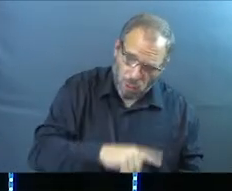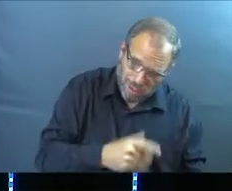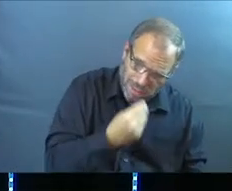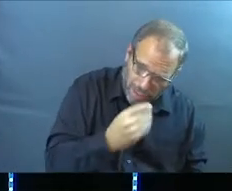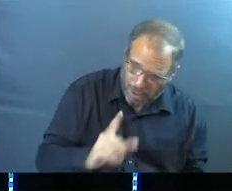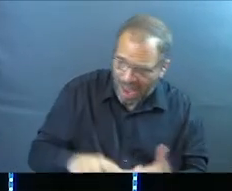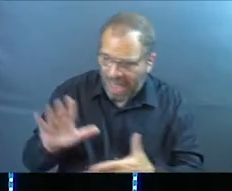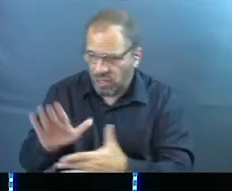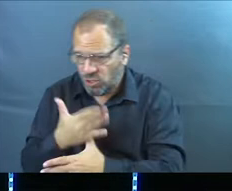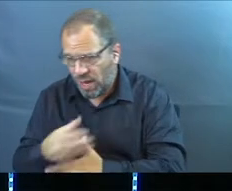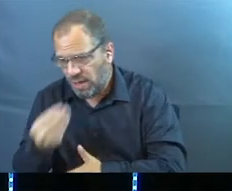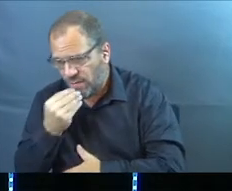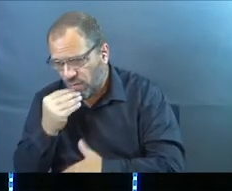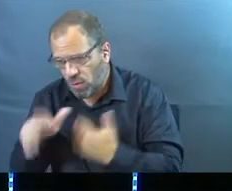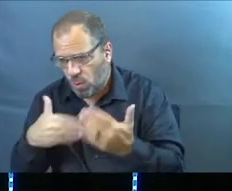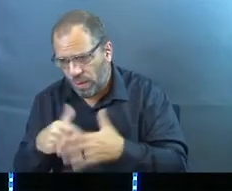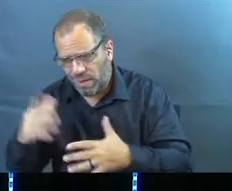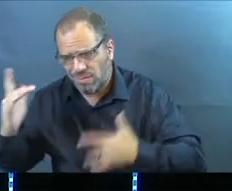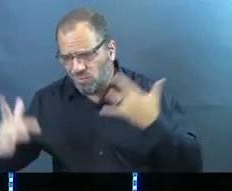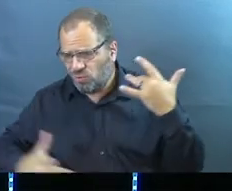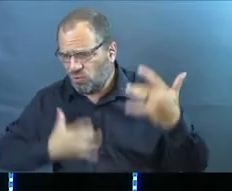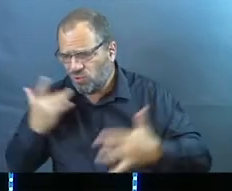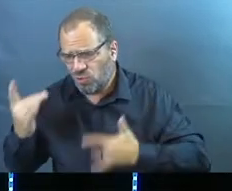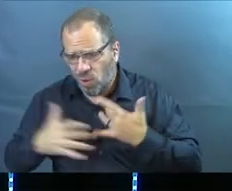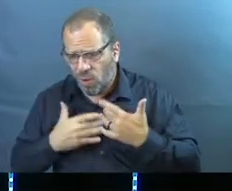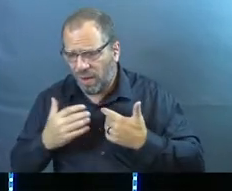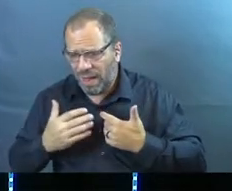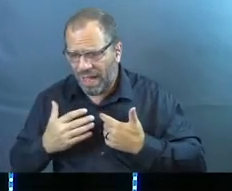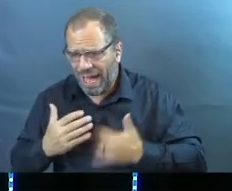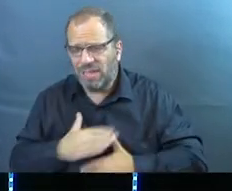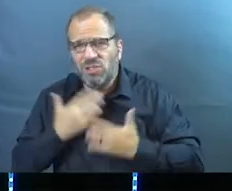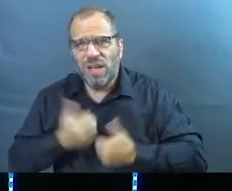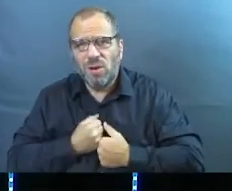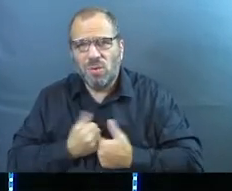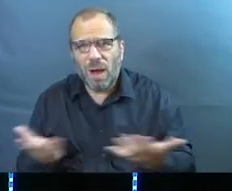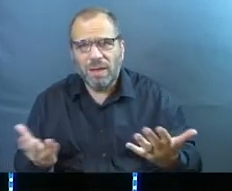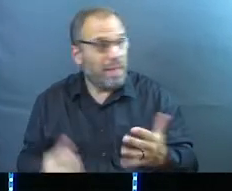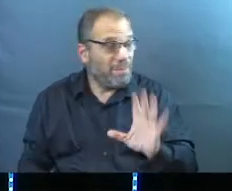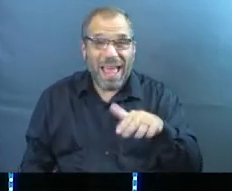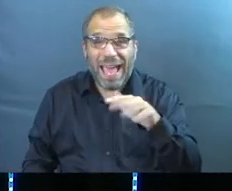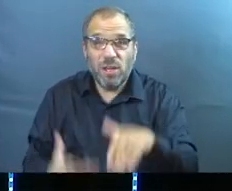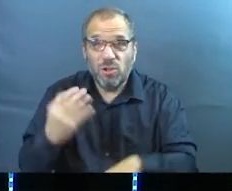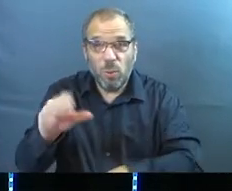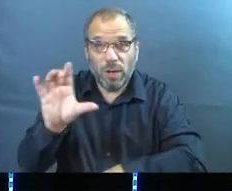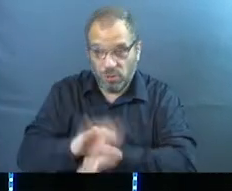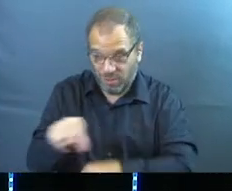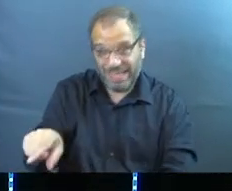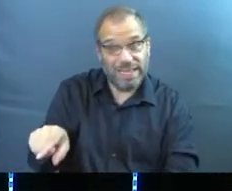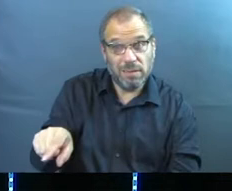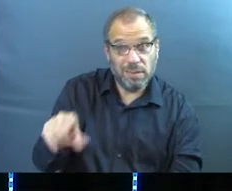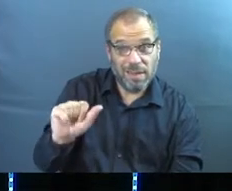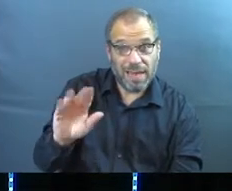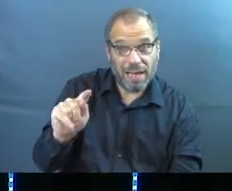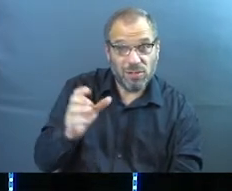Supper, and shared their meals with great joy and generosity. How would you like to go to a church like that?